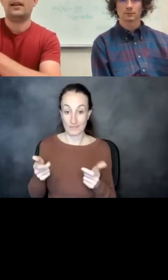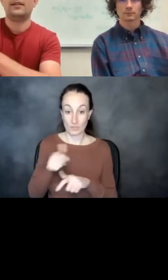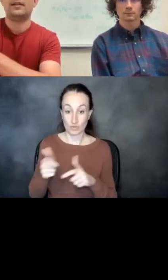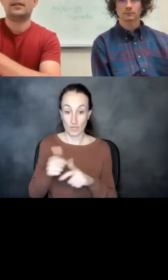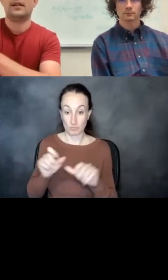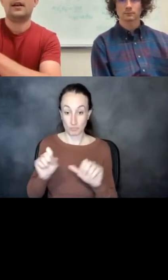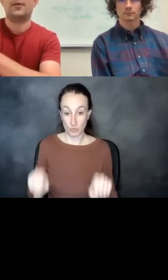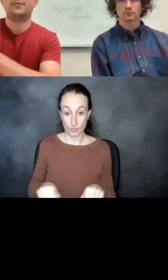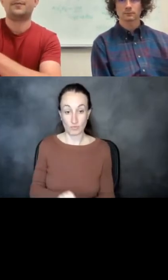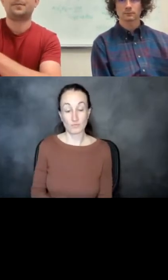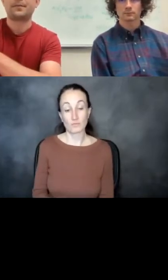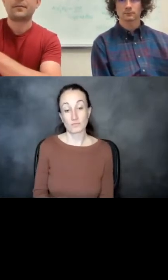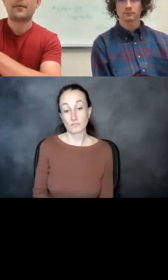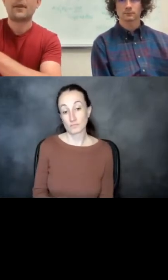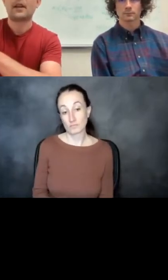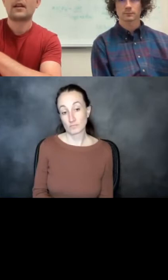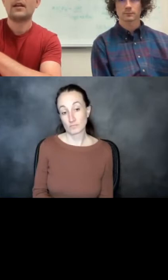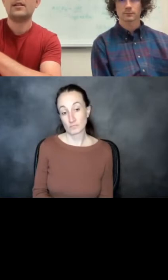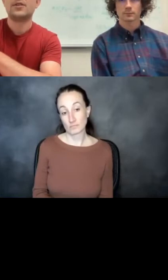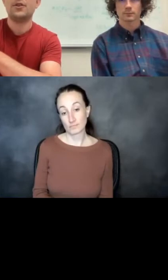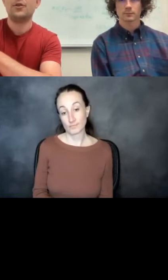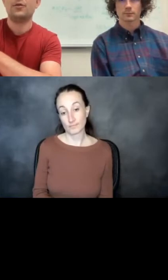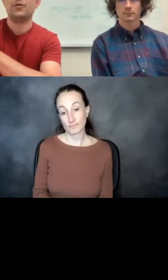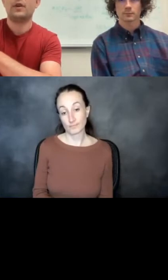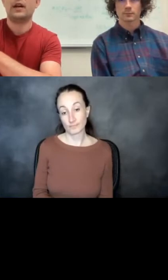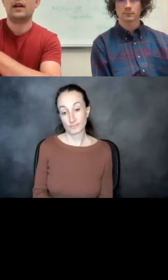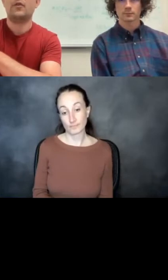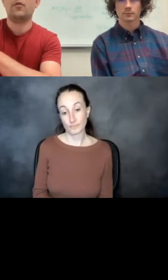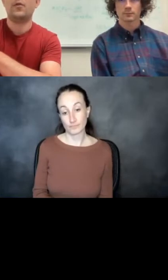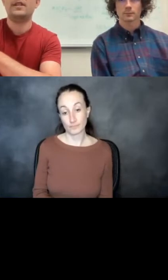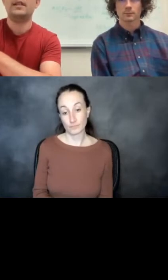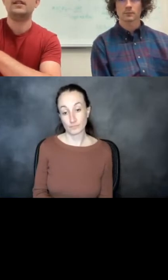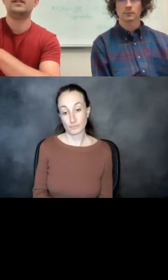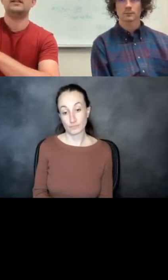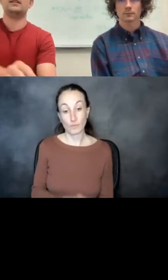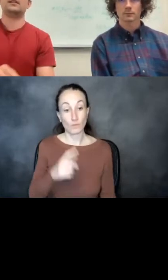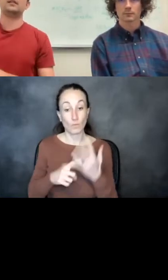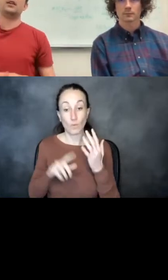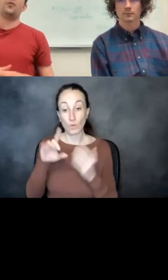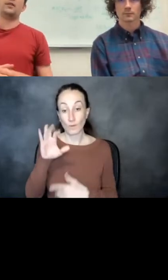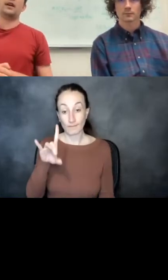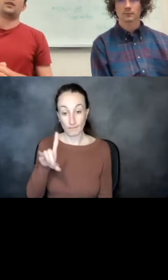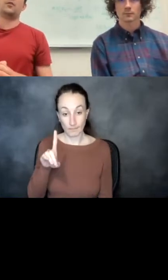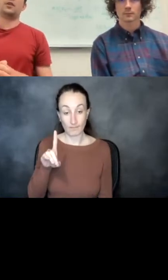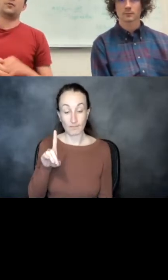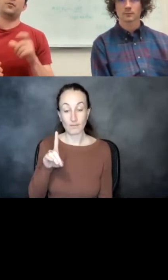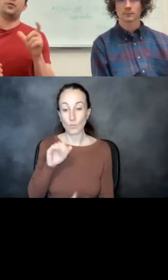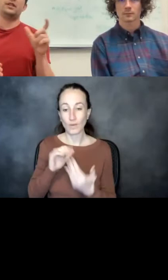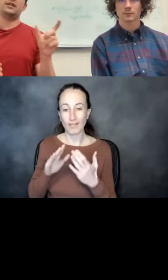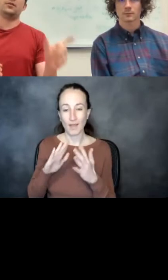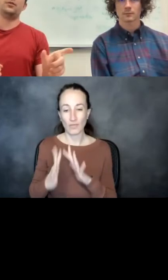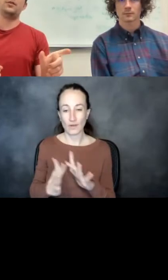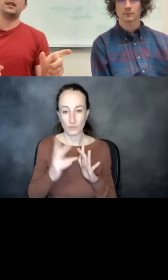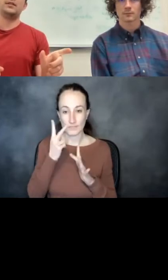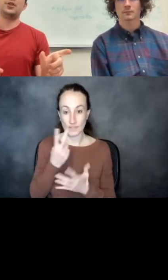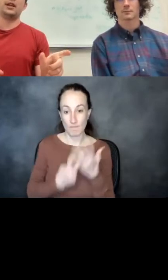And so what we did is we allowed the network to both